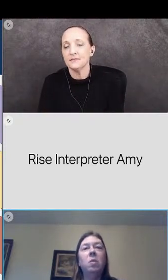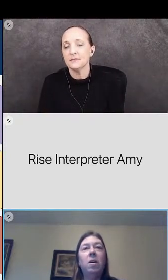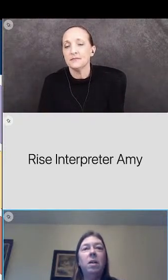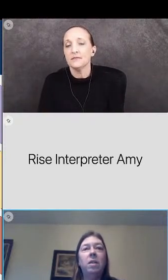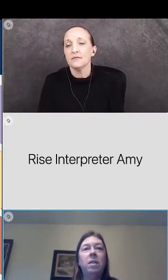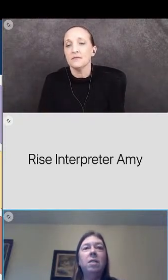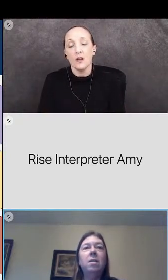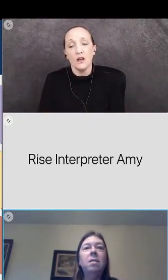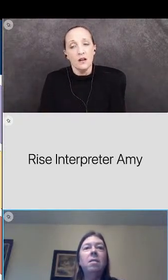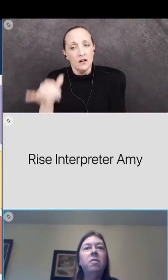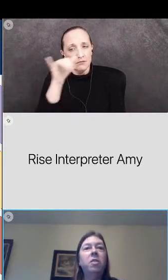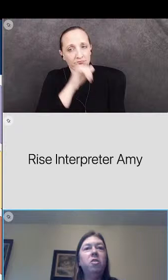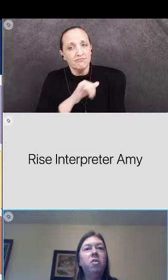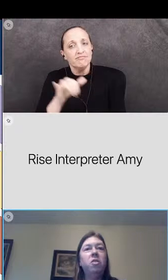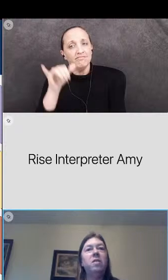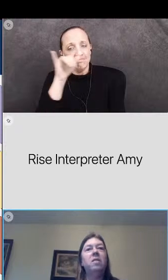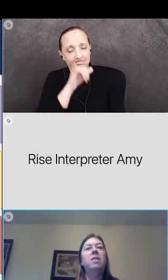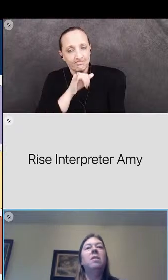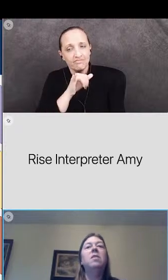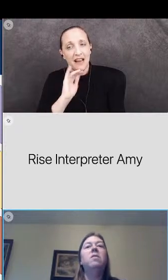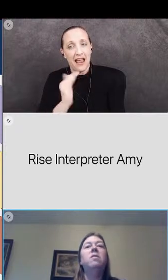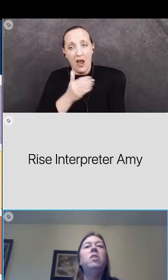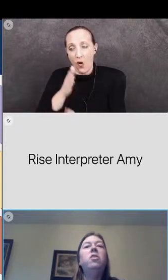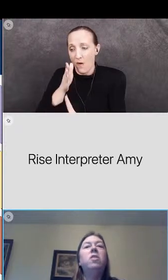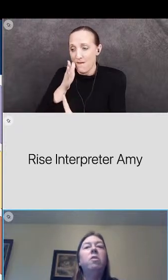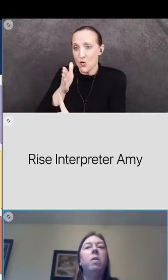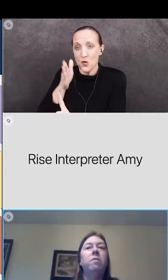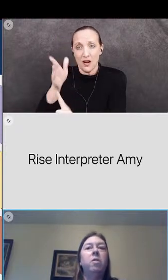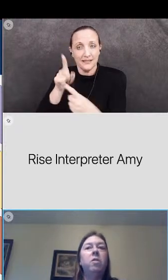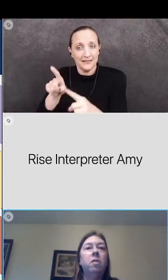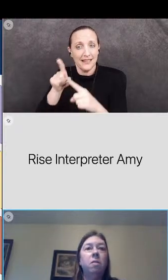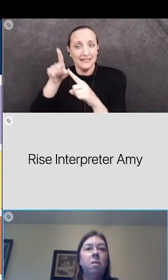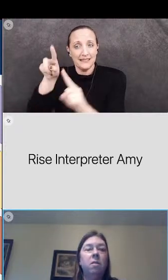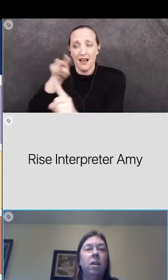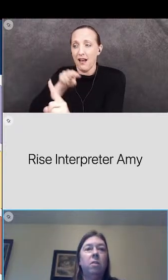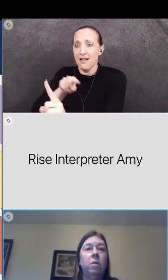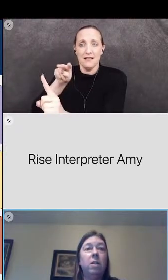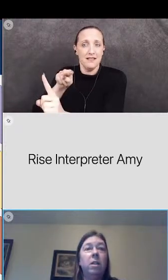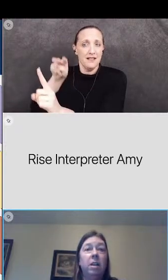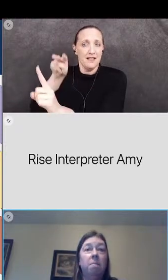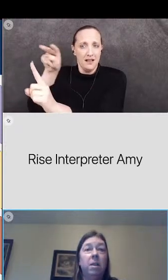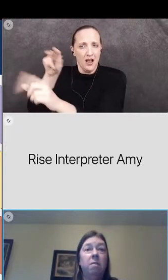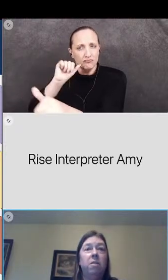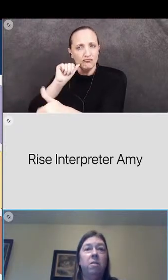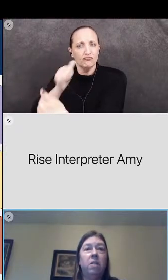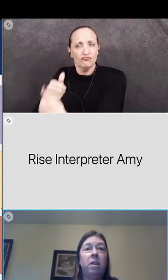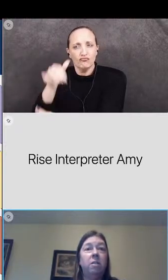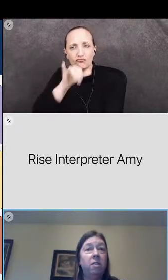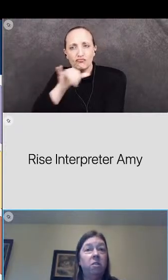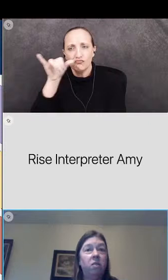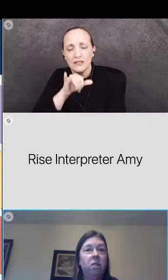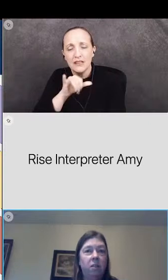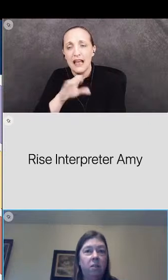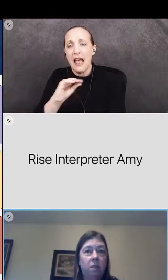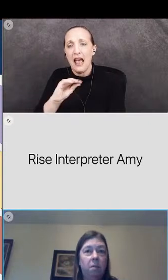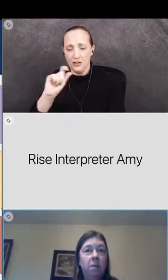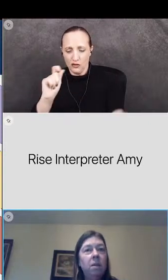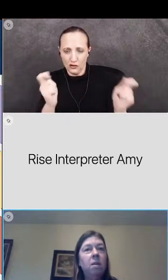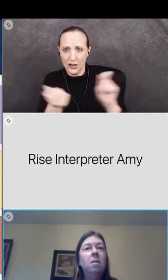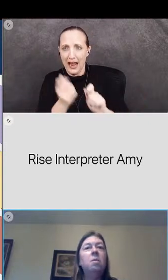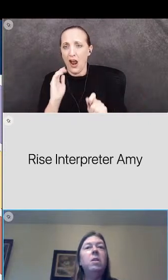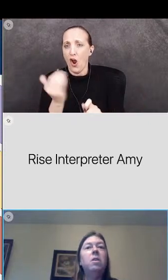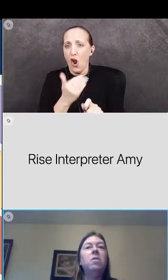stakes so high the future and success of each and every one of our students and the realignment of our entire district